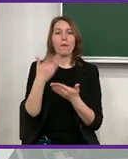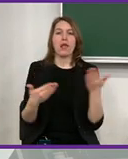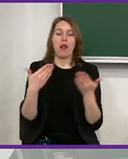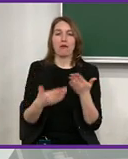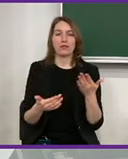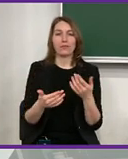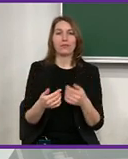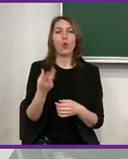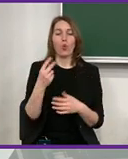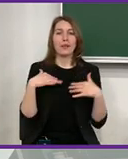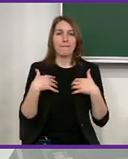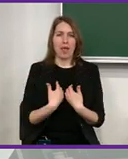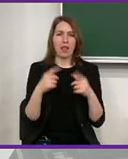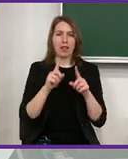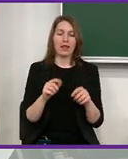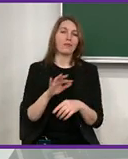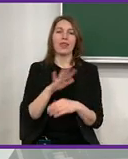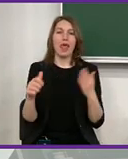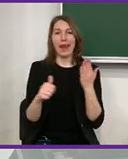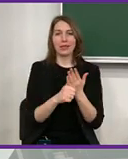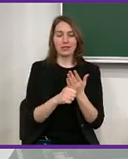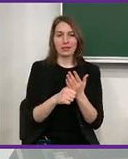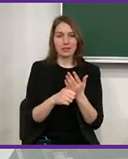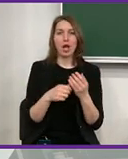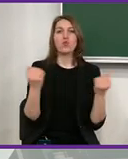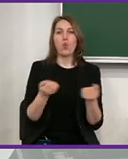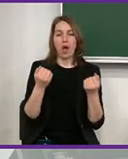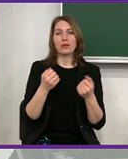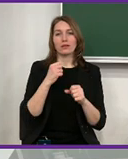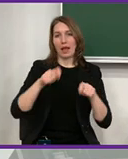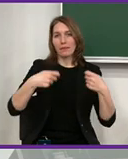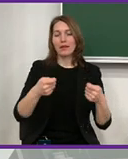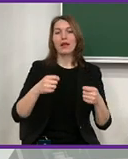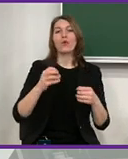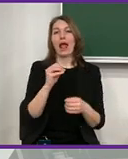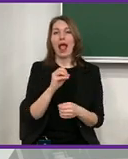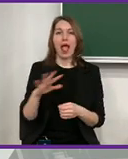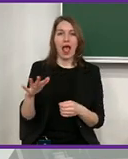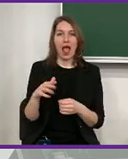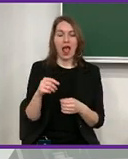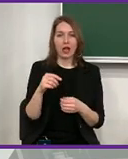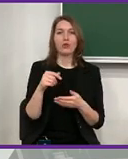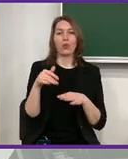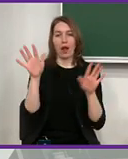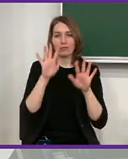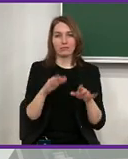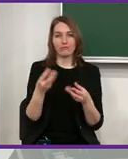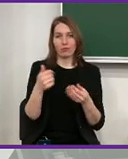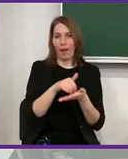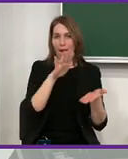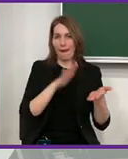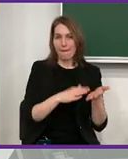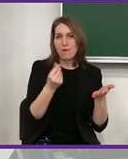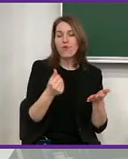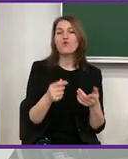because they have been identified or found somewhere. Next, unregistered employment and shadow economy,